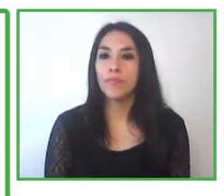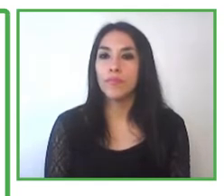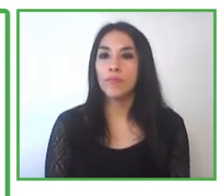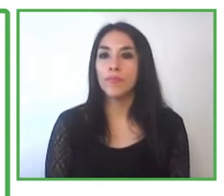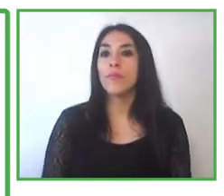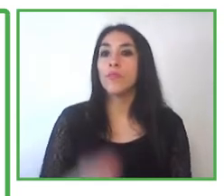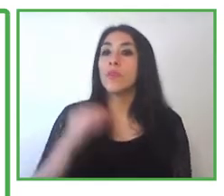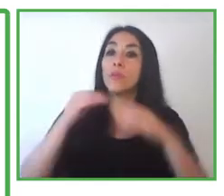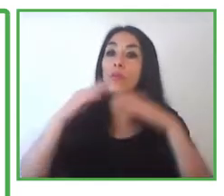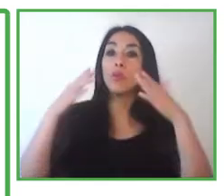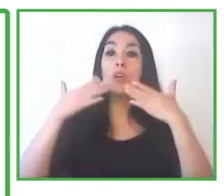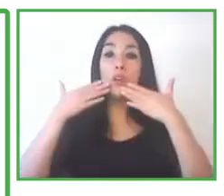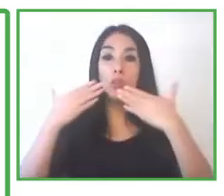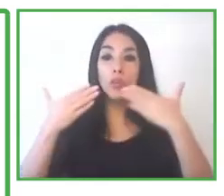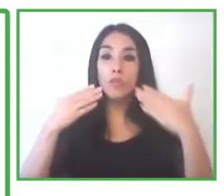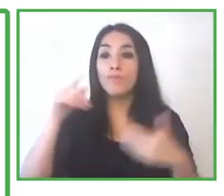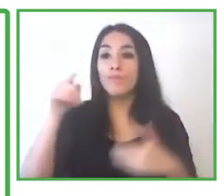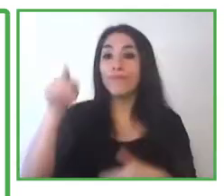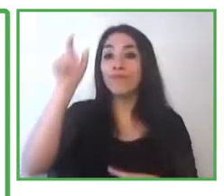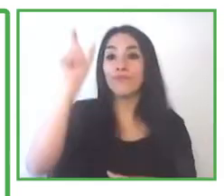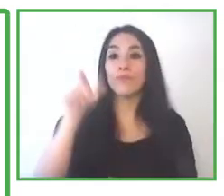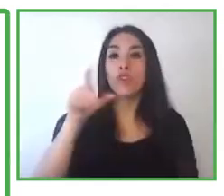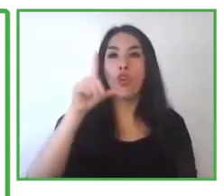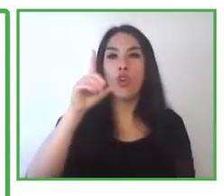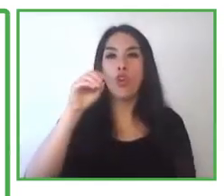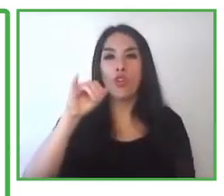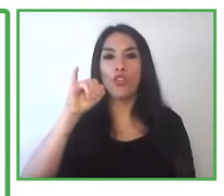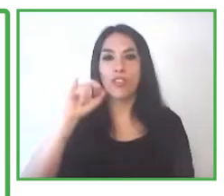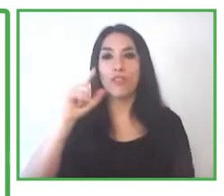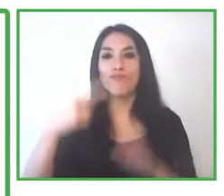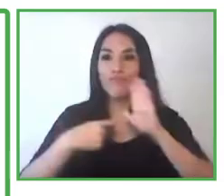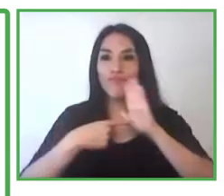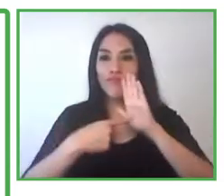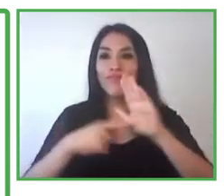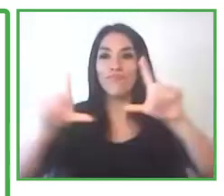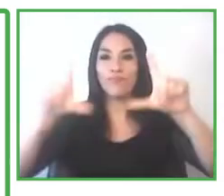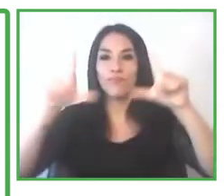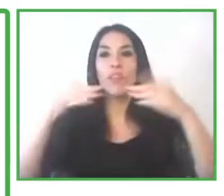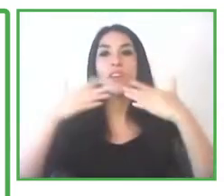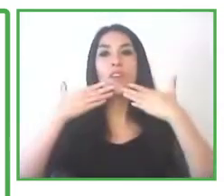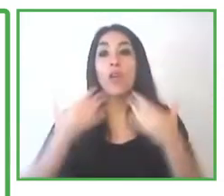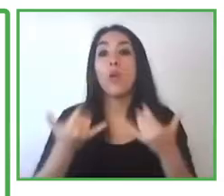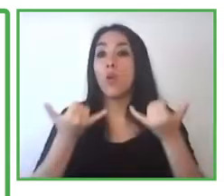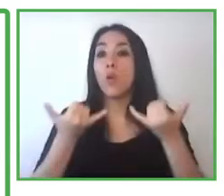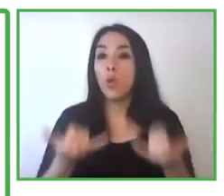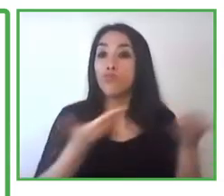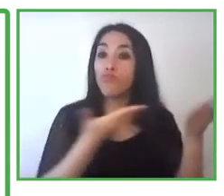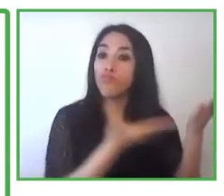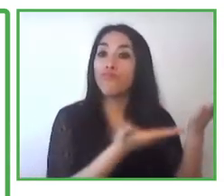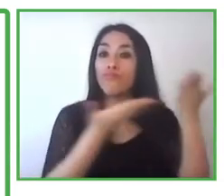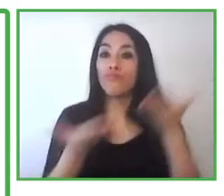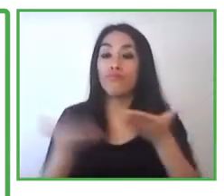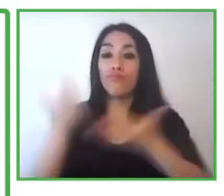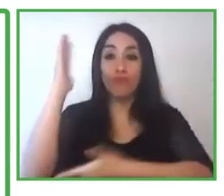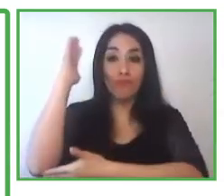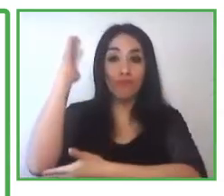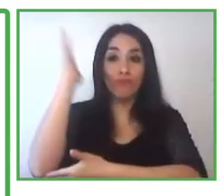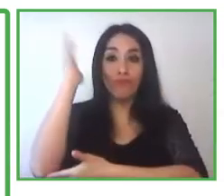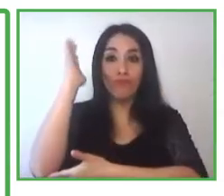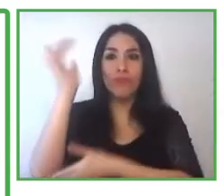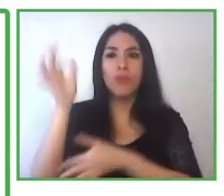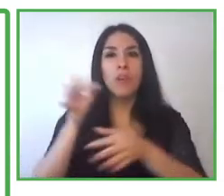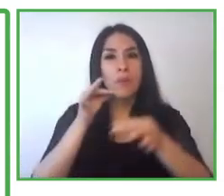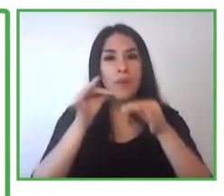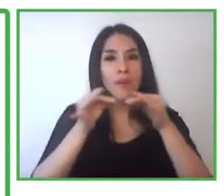Thank you so much, Lloyd, for your kind words. is an honor to me to be welcoming you to this session and the alumni